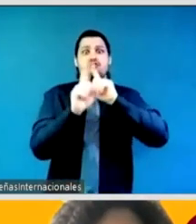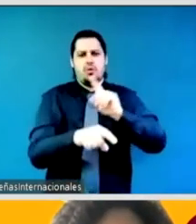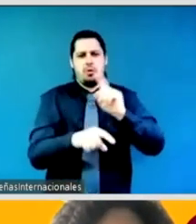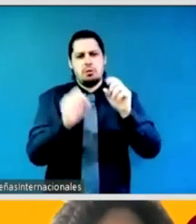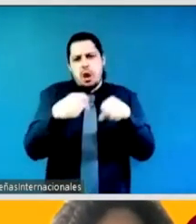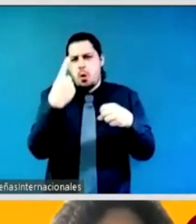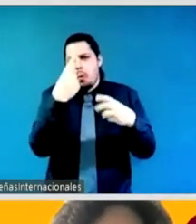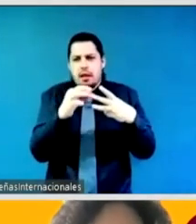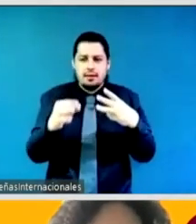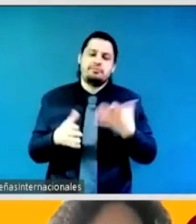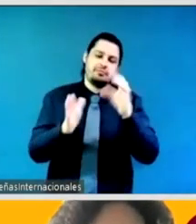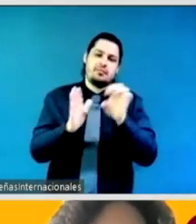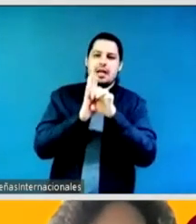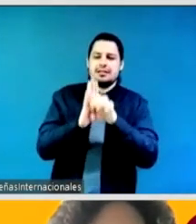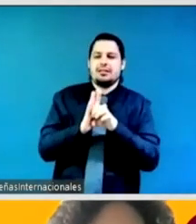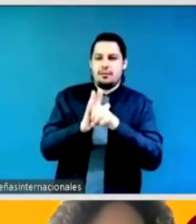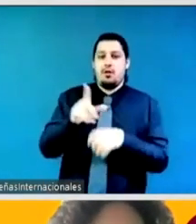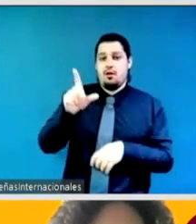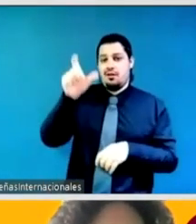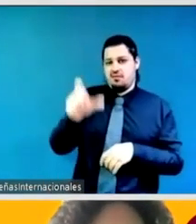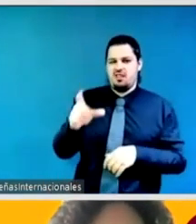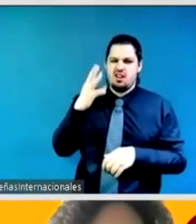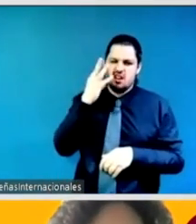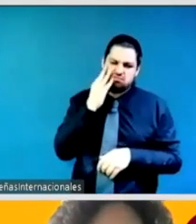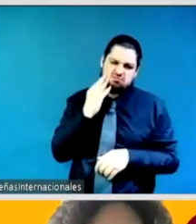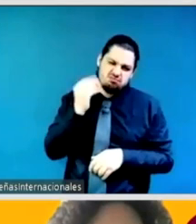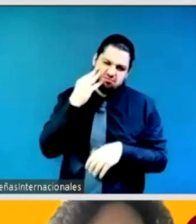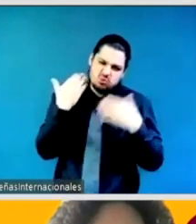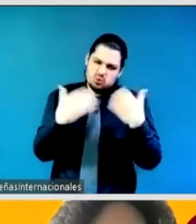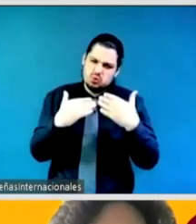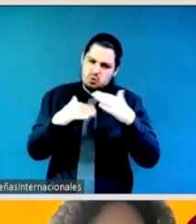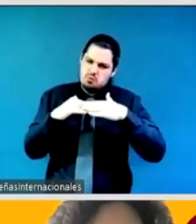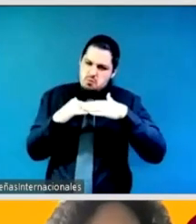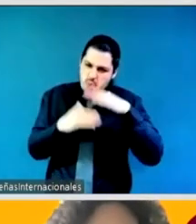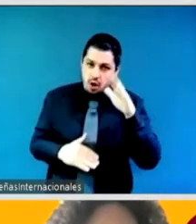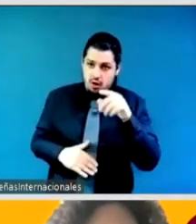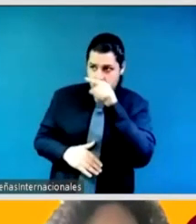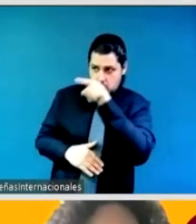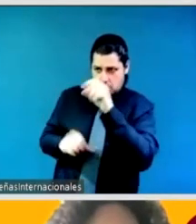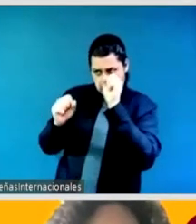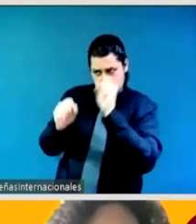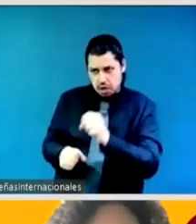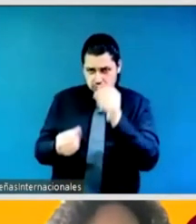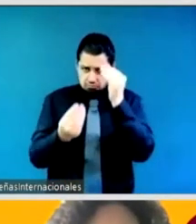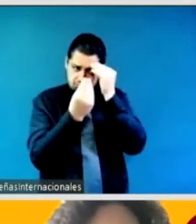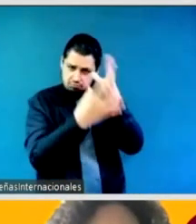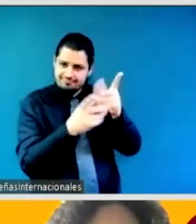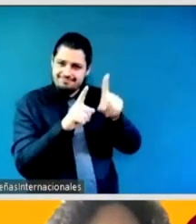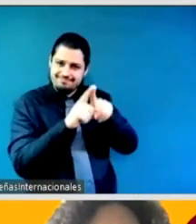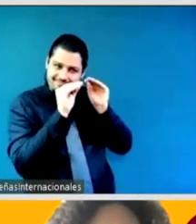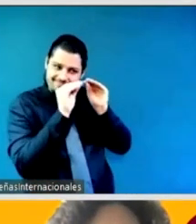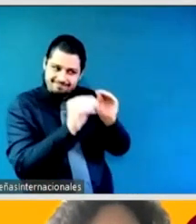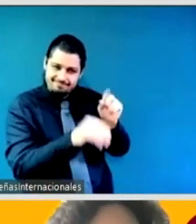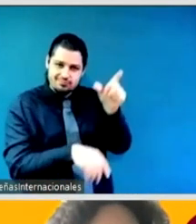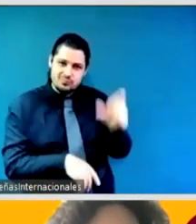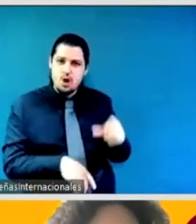we are not having the dialogue in the forum where it's like young feminists against older feminists but